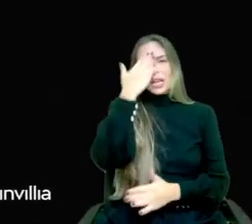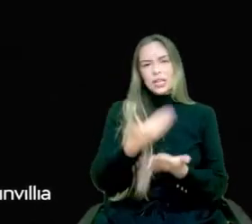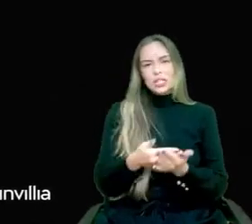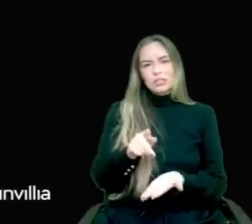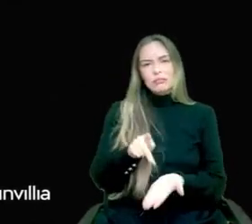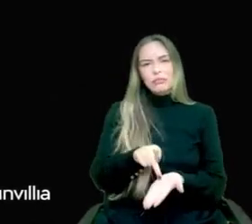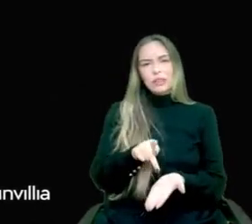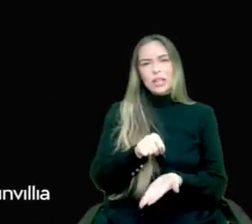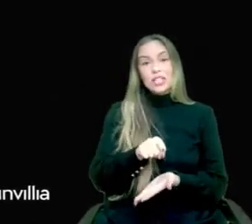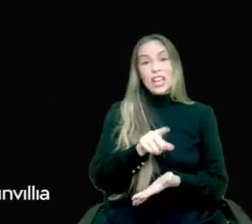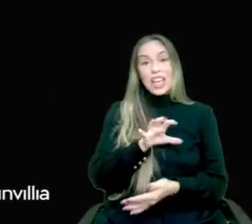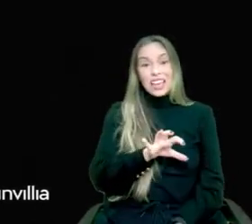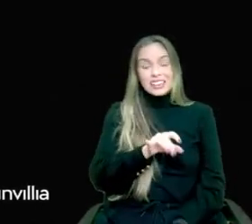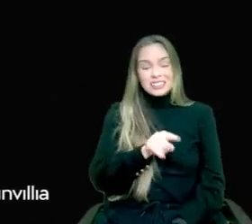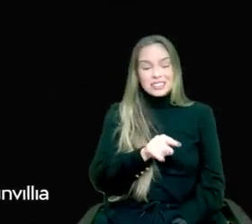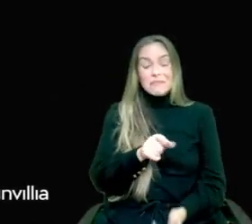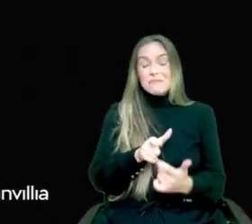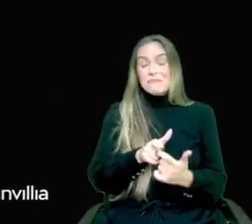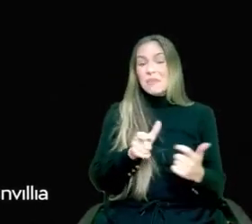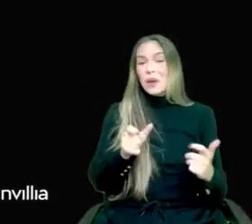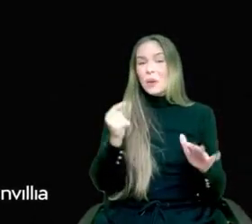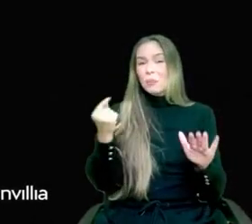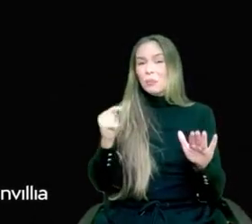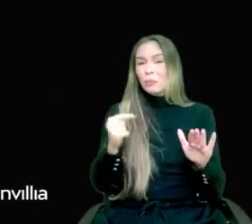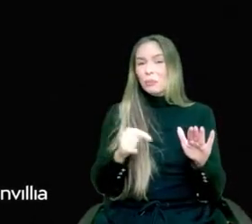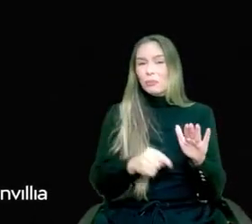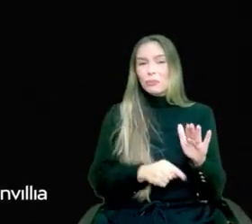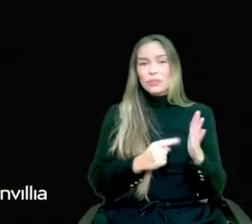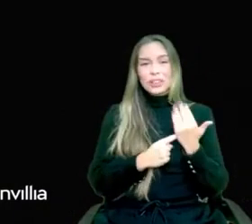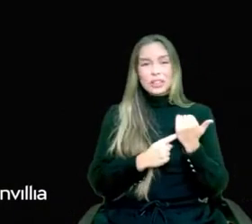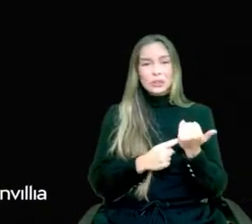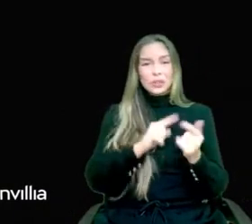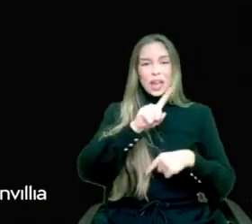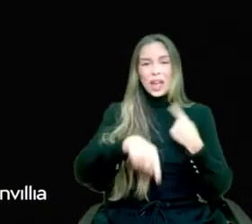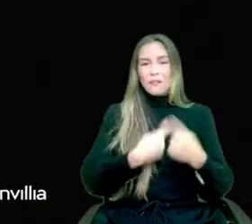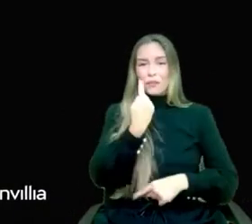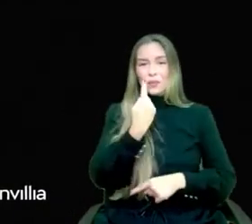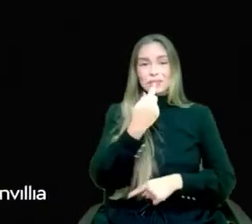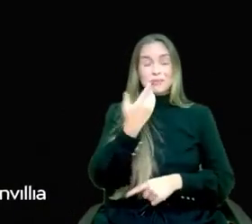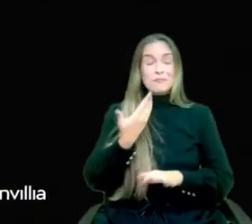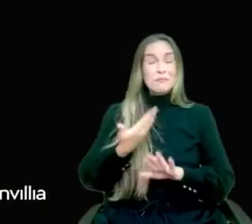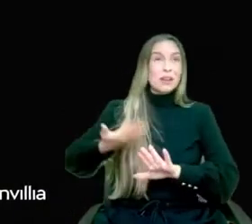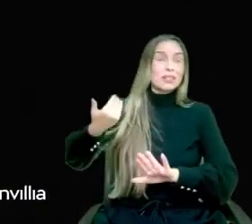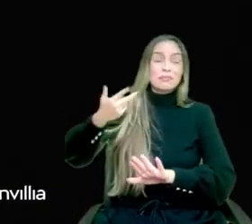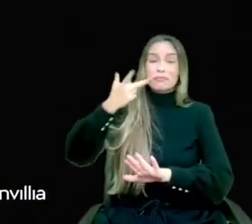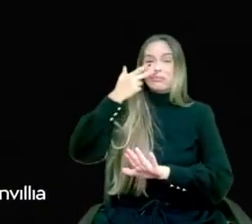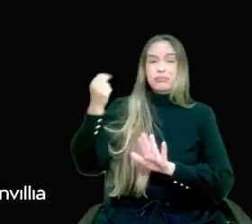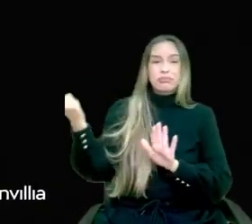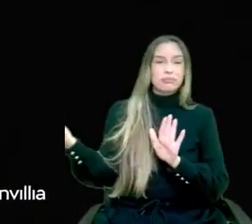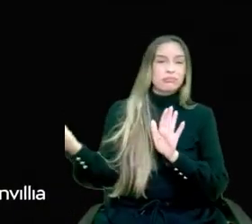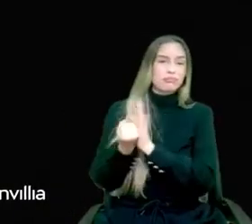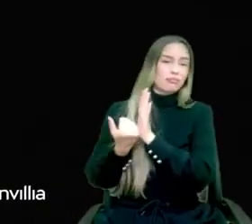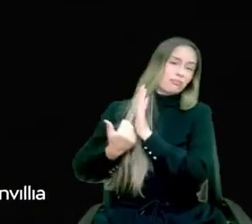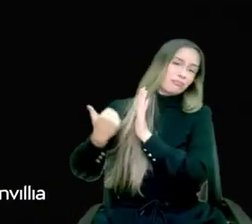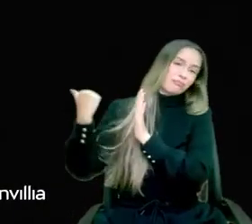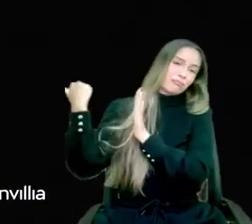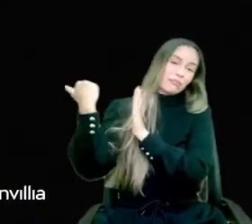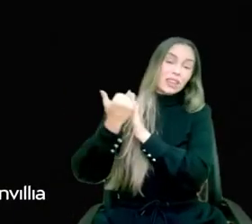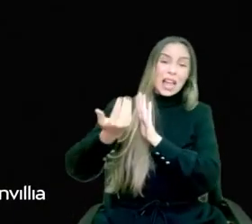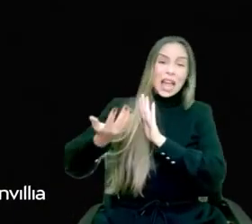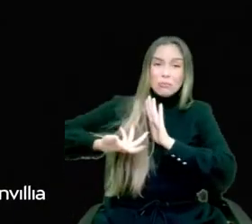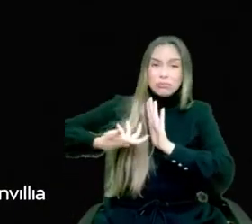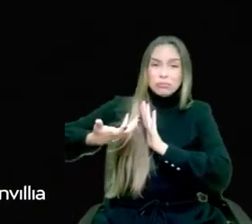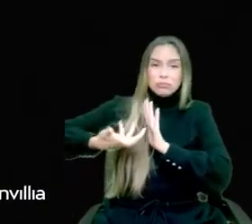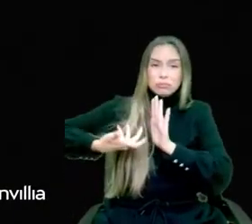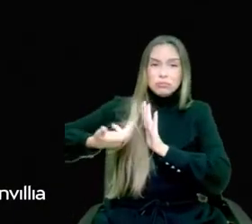profound tech revolution ever. It is already accelerating changes in